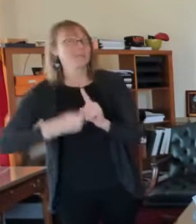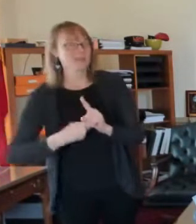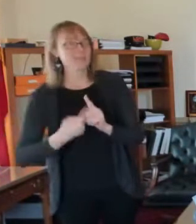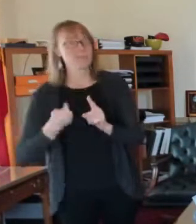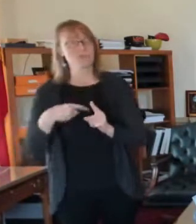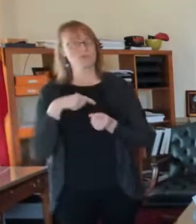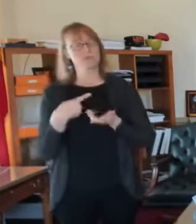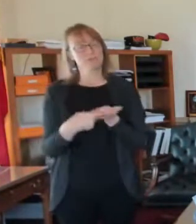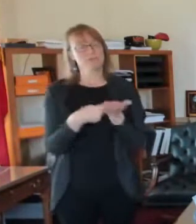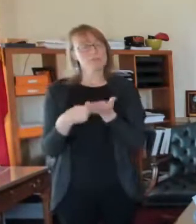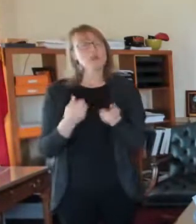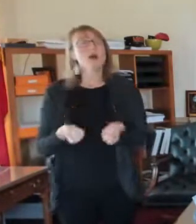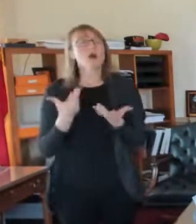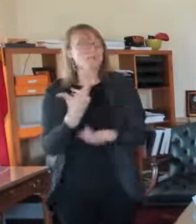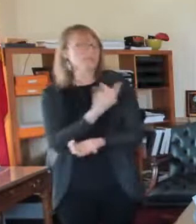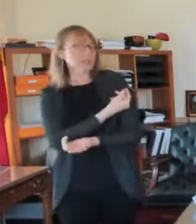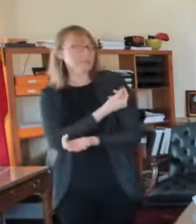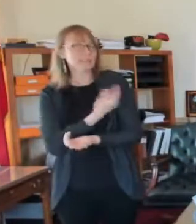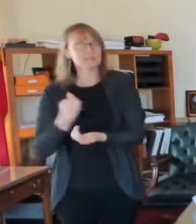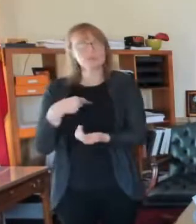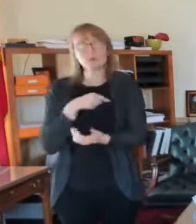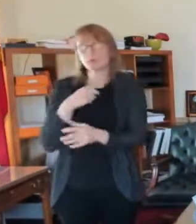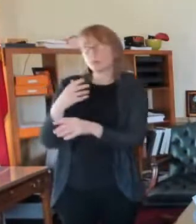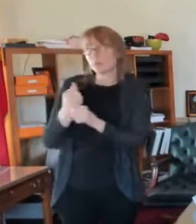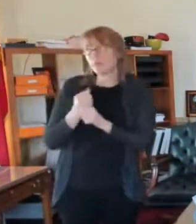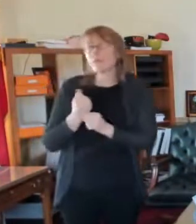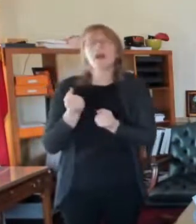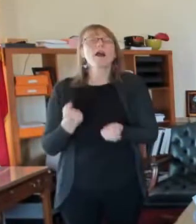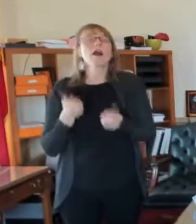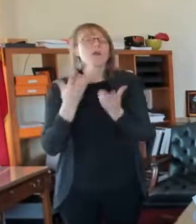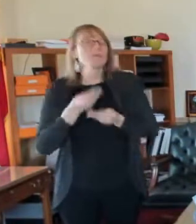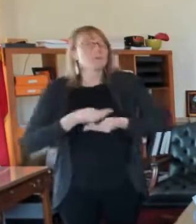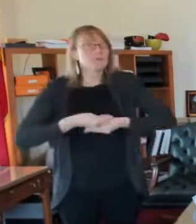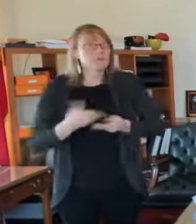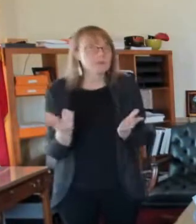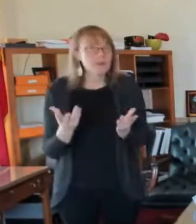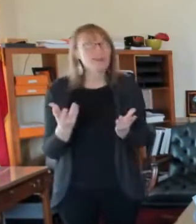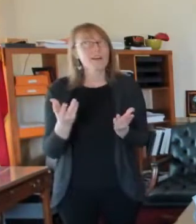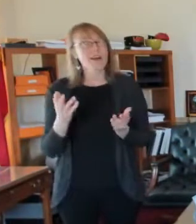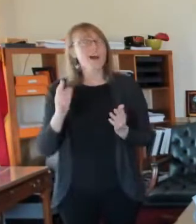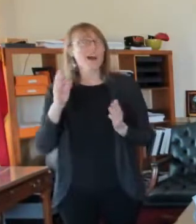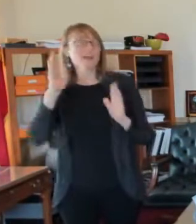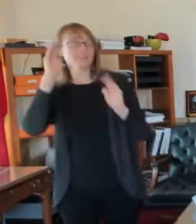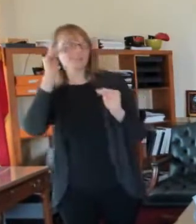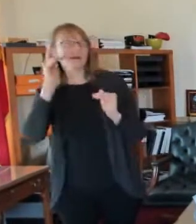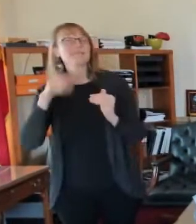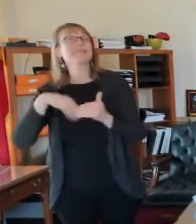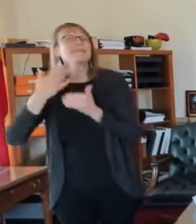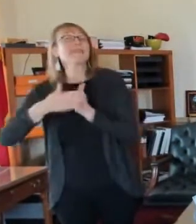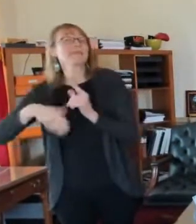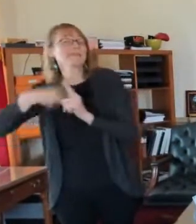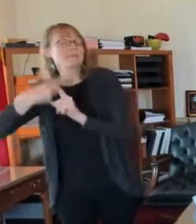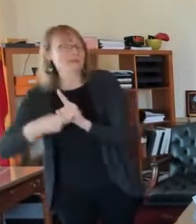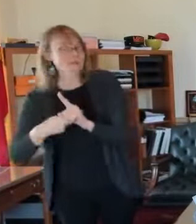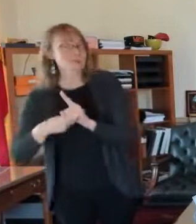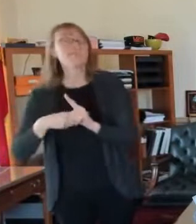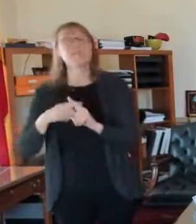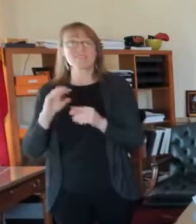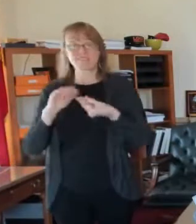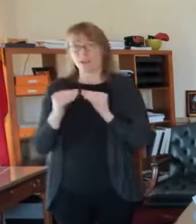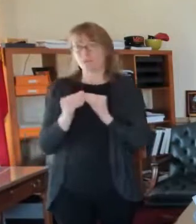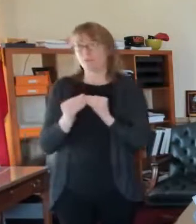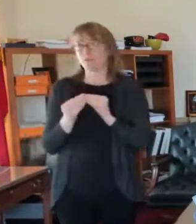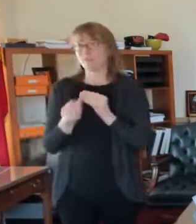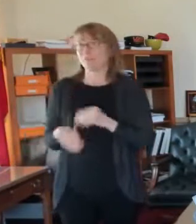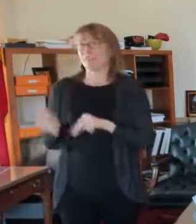of vaccinations. And I know those of you that have not been vaccinated yet, which is the vast majority of people. It is frustrating that you